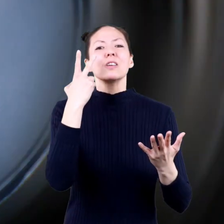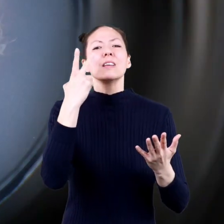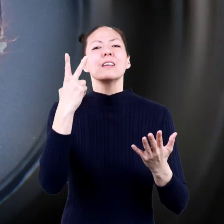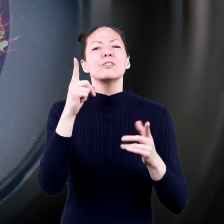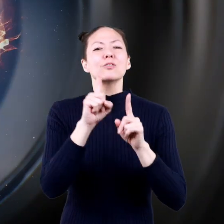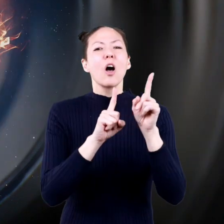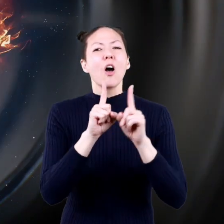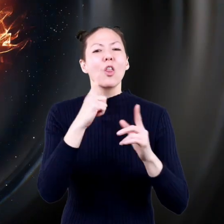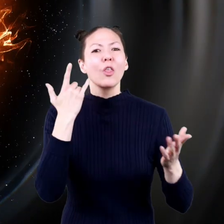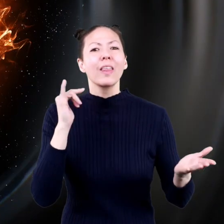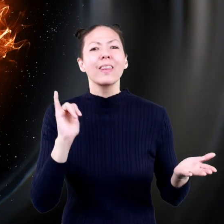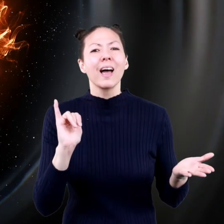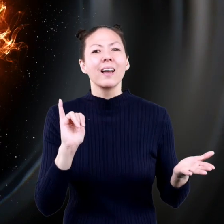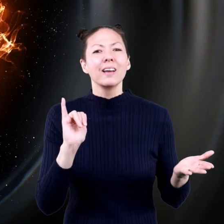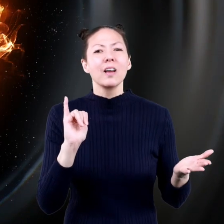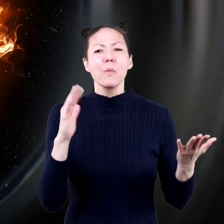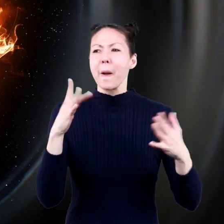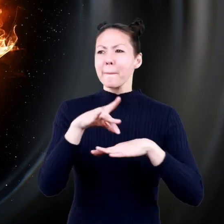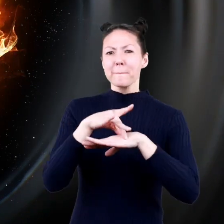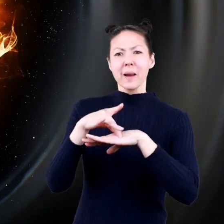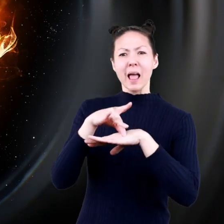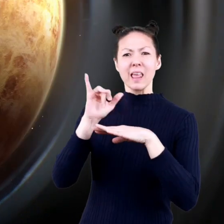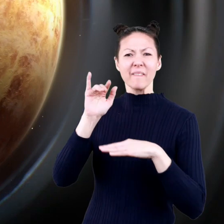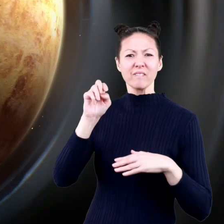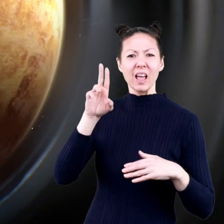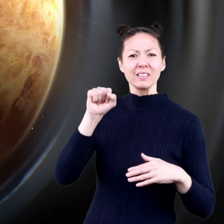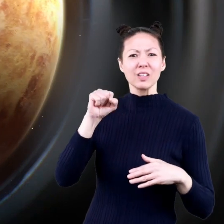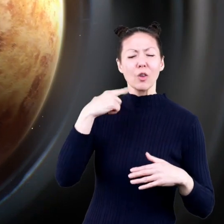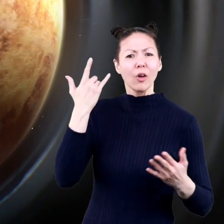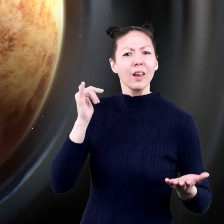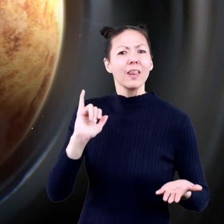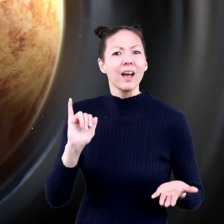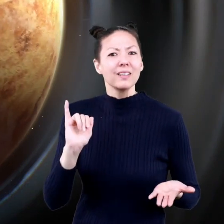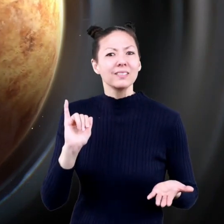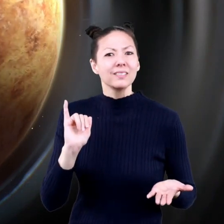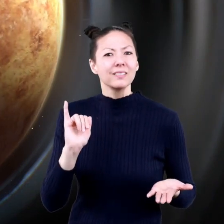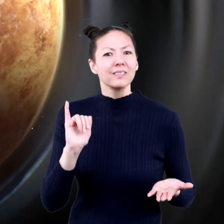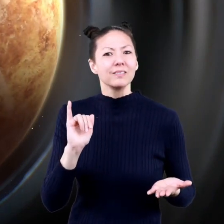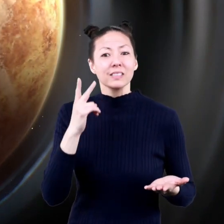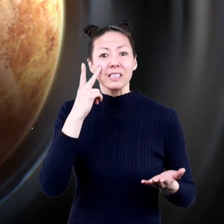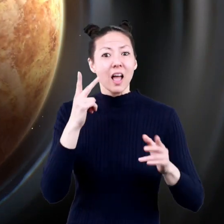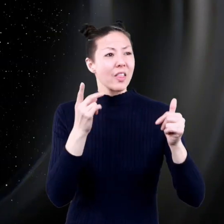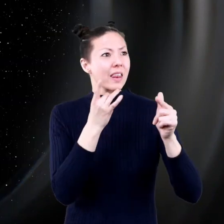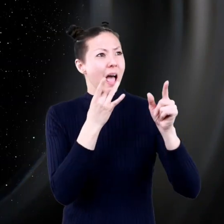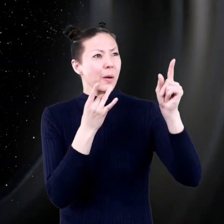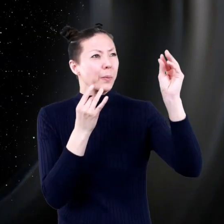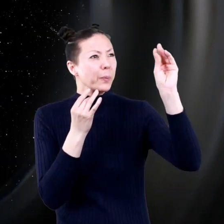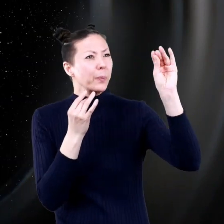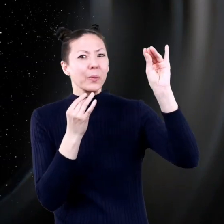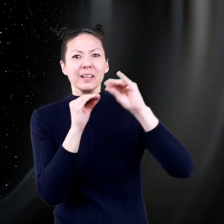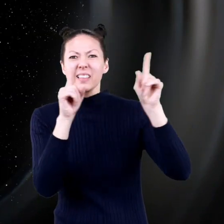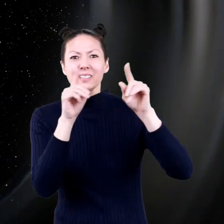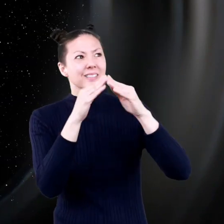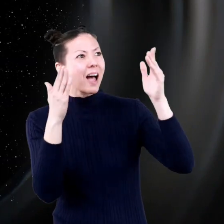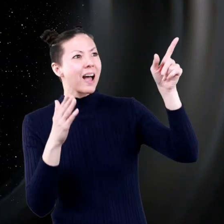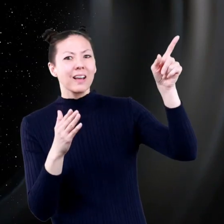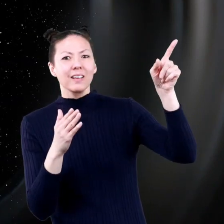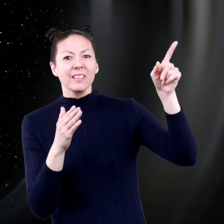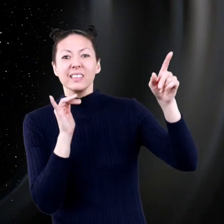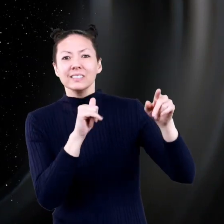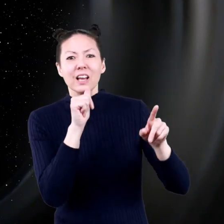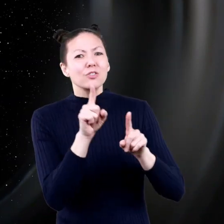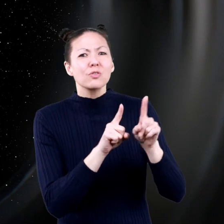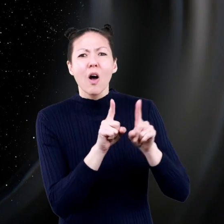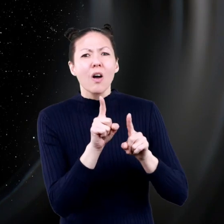Here's what a star looks like. Here's what the planet Venus looks like. See that other light in the sky?